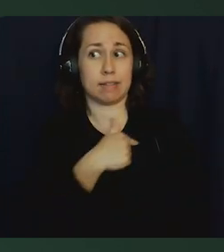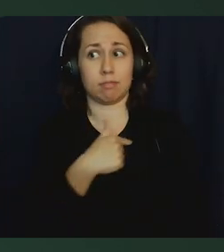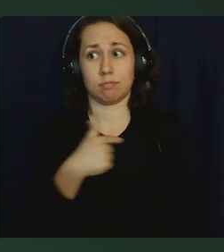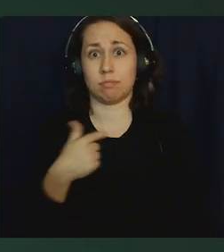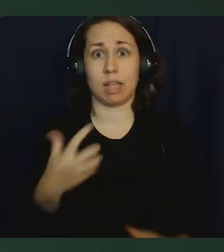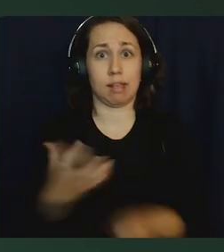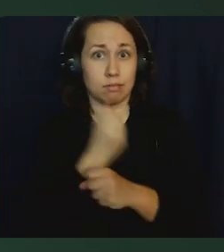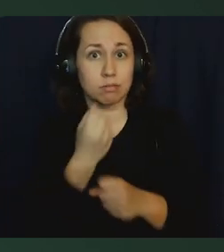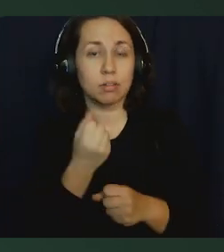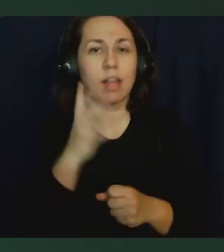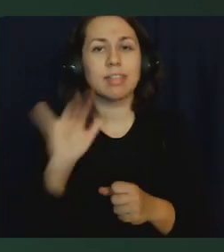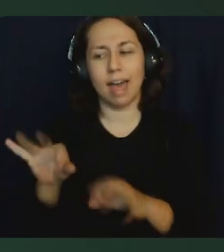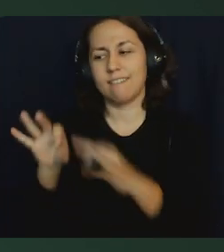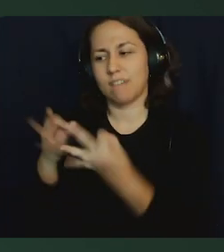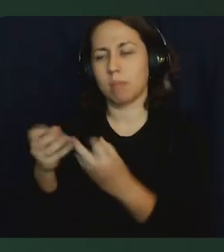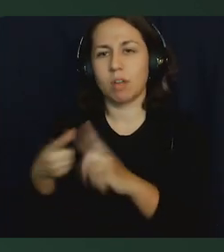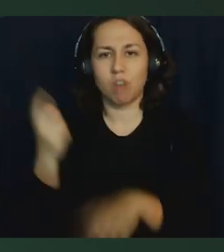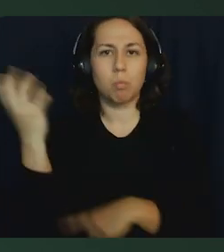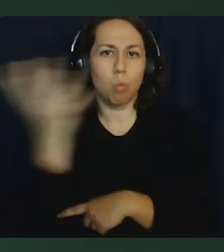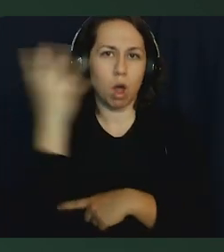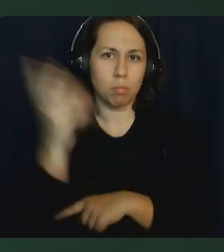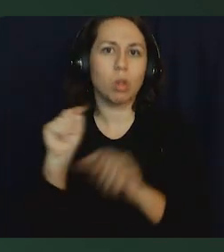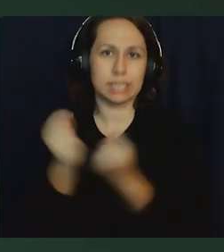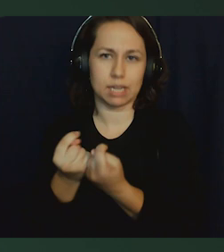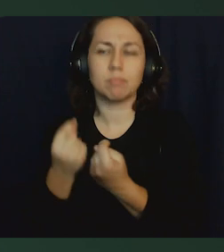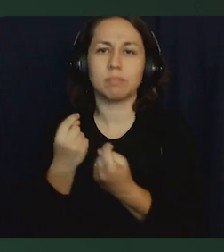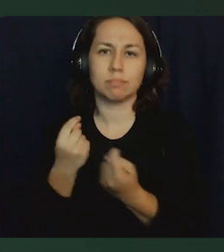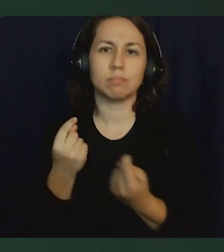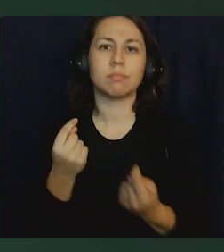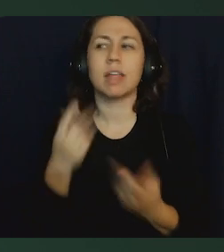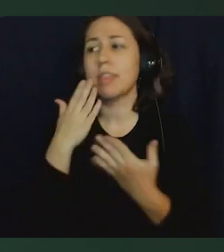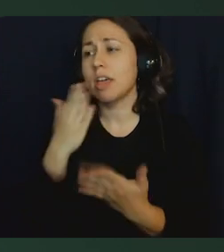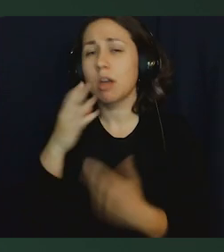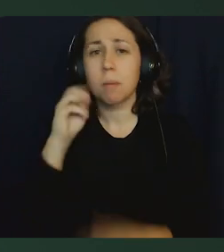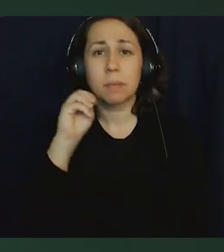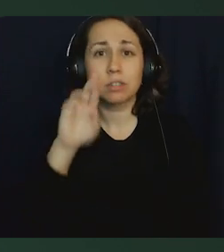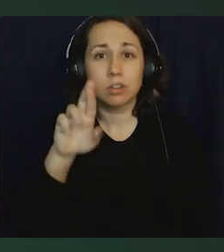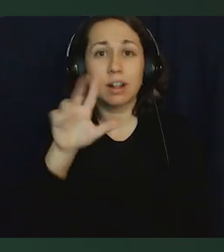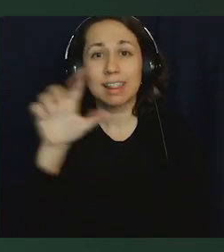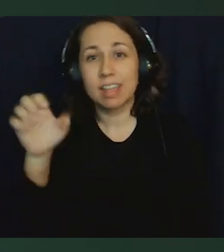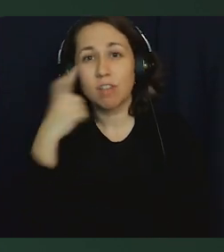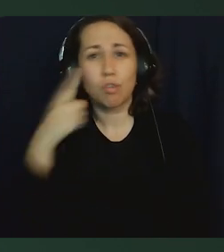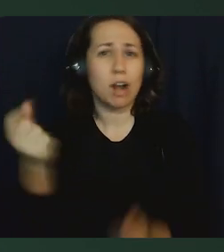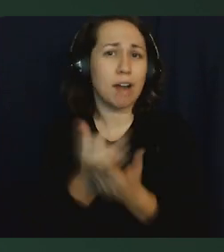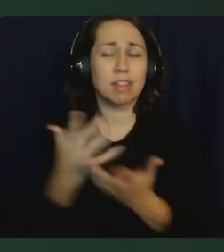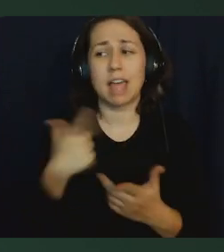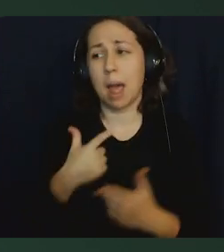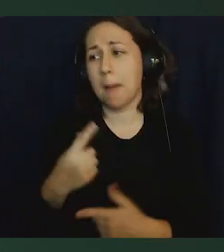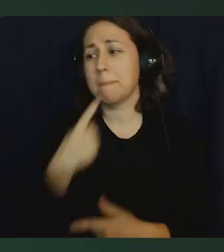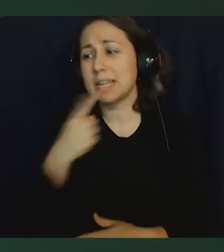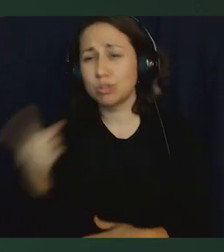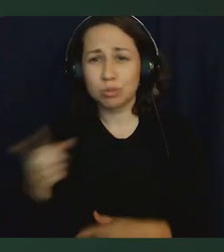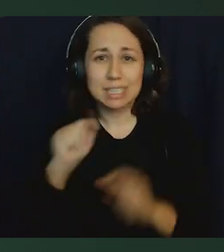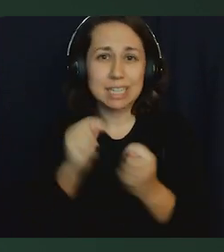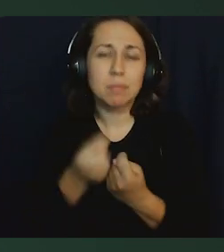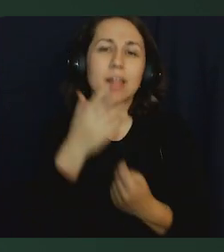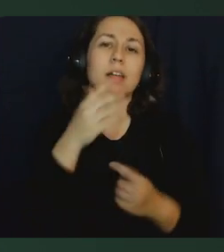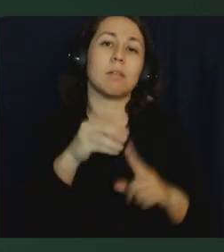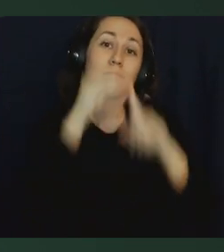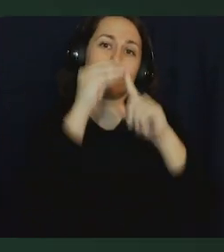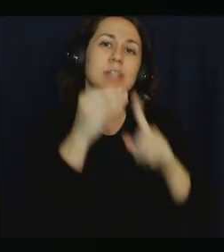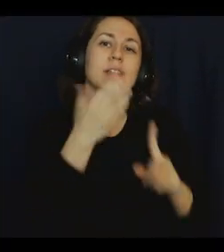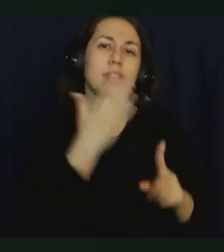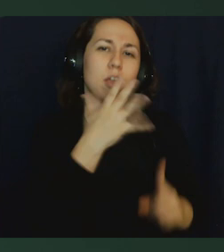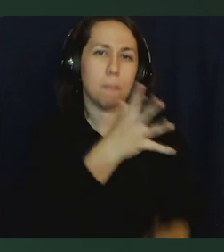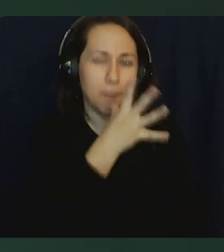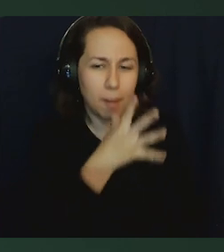five years I've been at Saddleback was that family from my water polo team. Thank you, Mr. Lee, for everything. I'll miss you, team. And most of all, thank you,